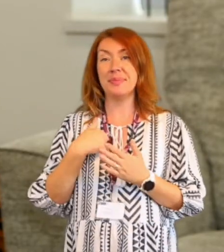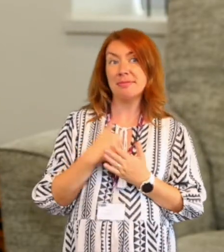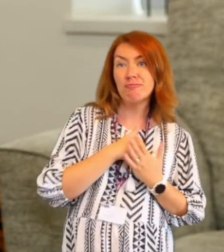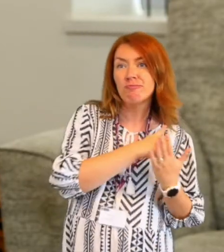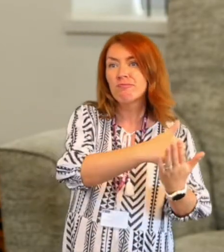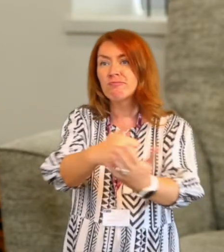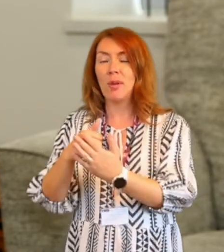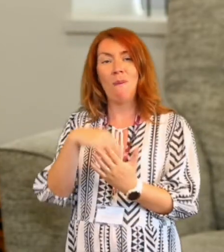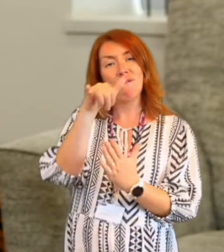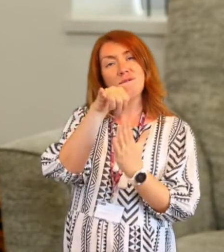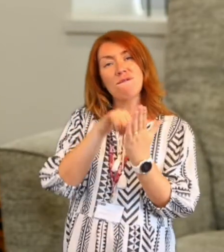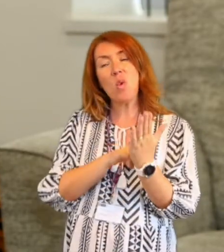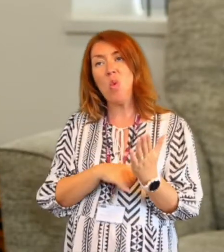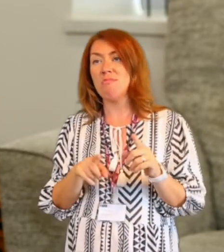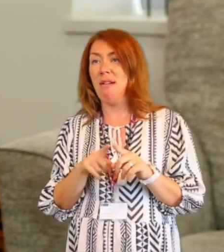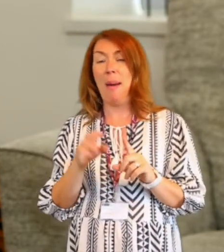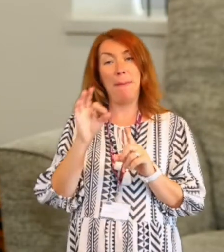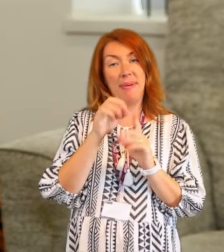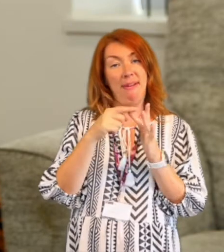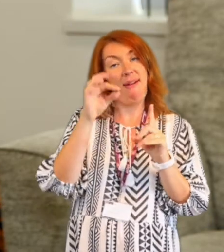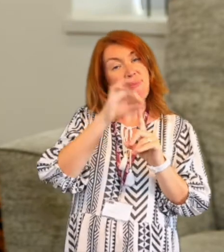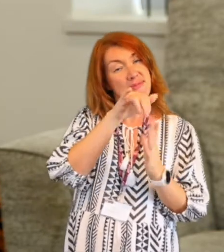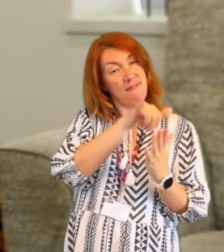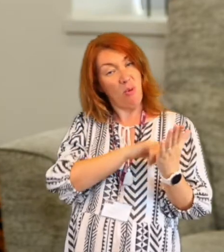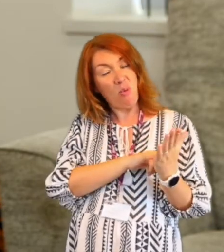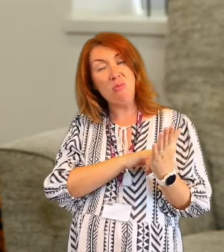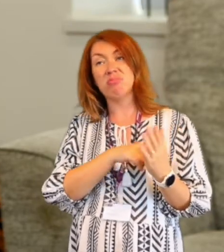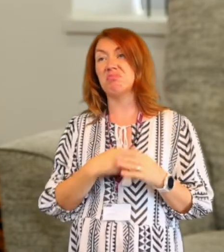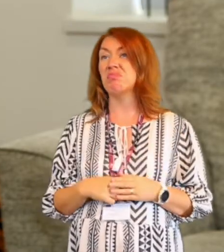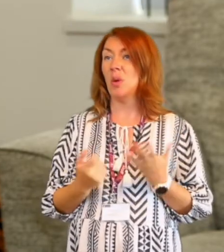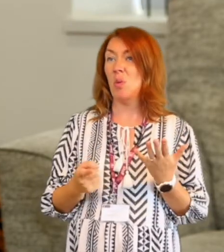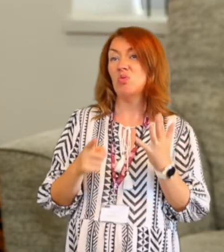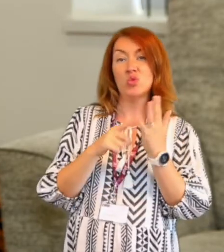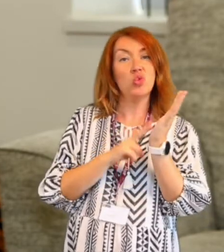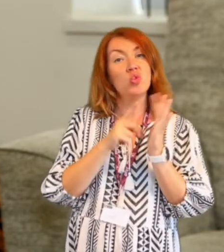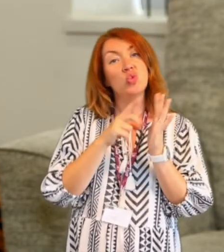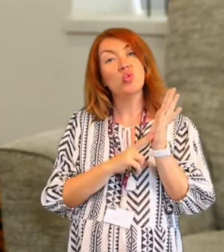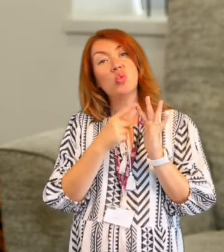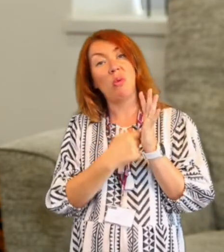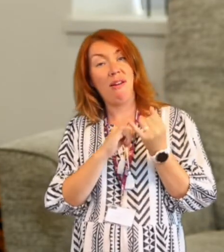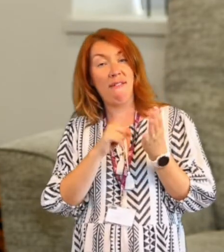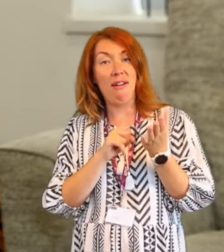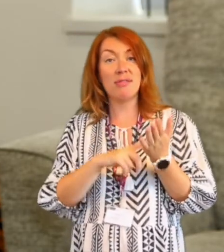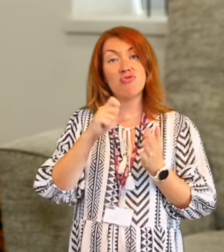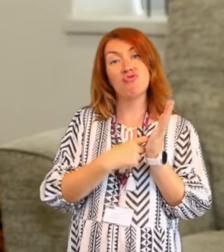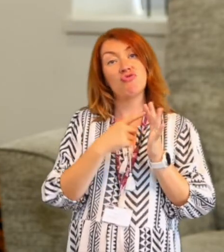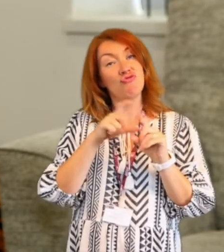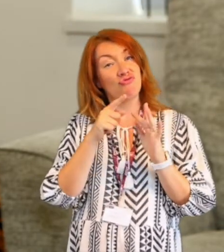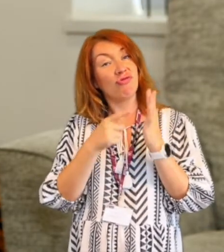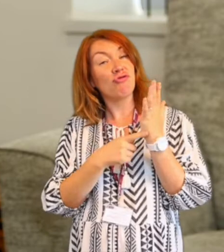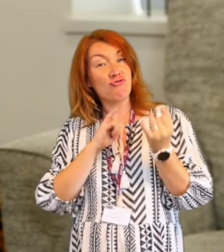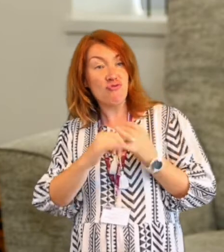filling in PIP forms, I've helped do universal credit inquiries, I've helped